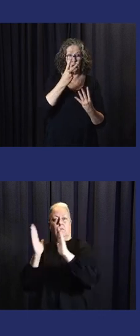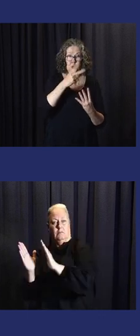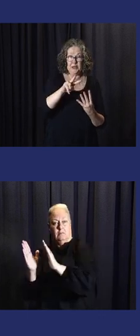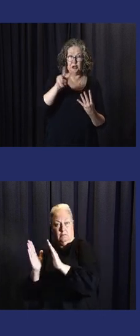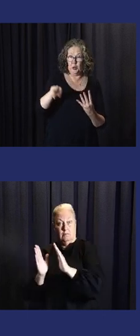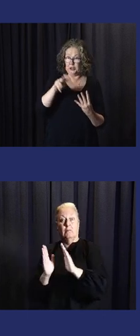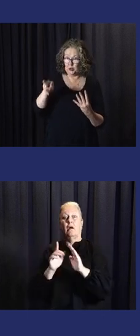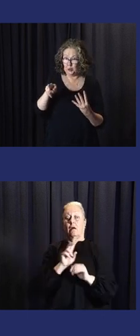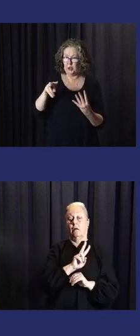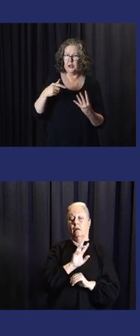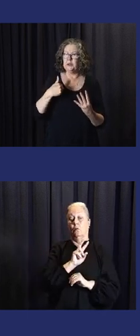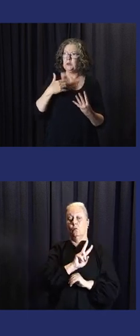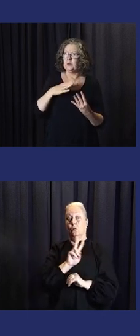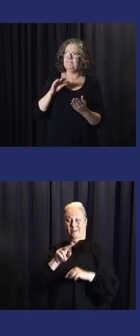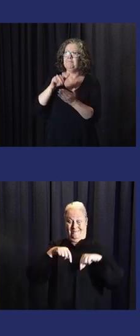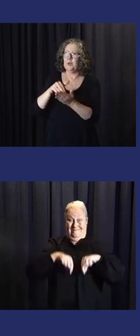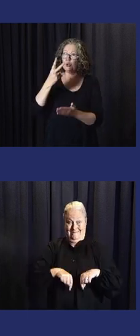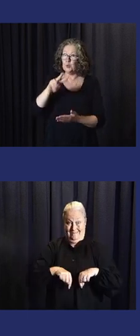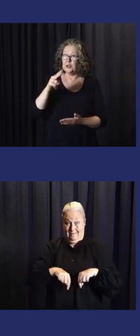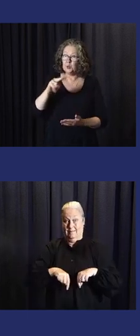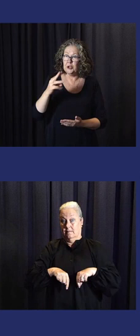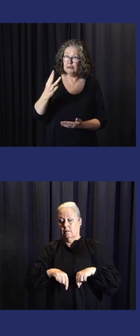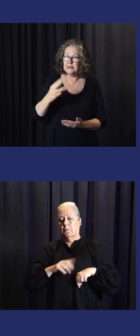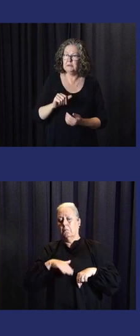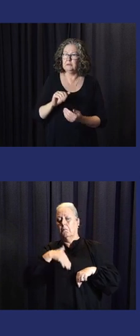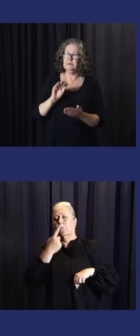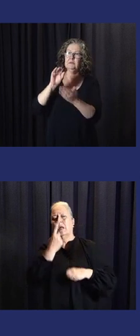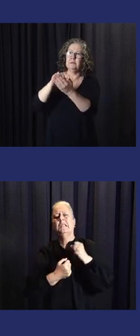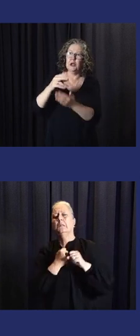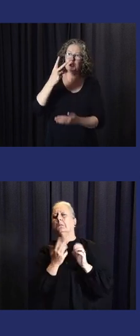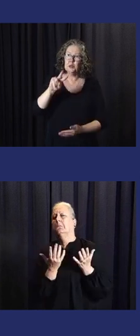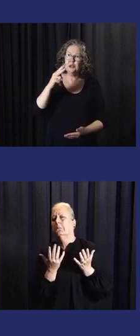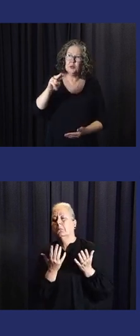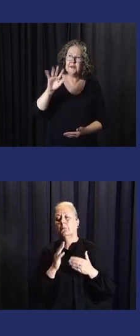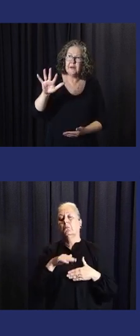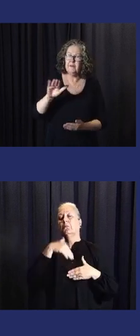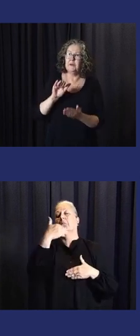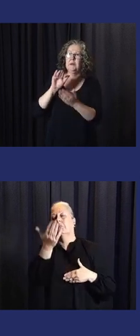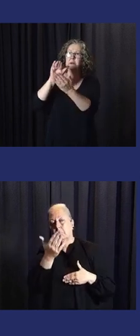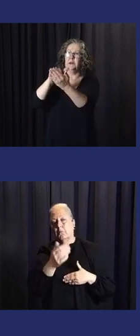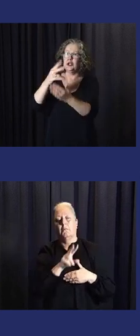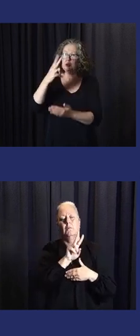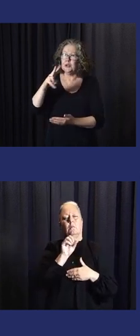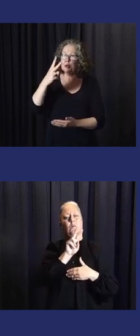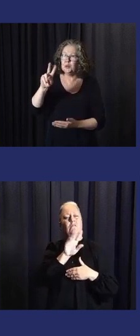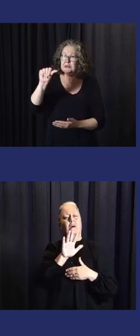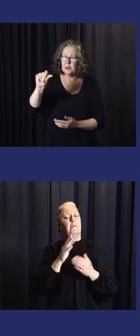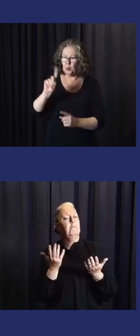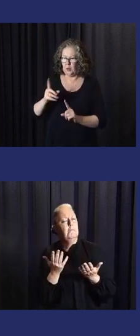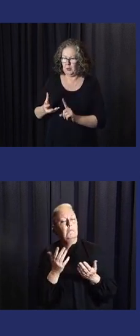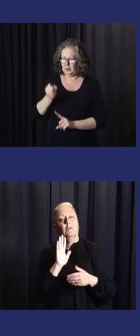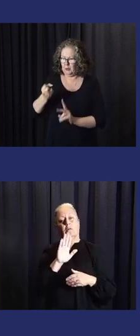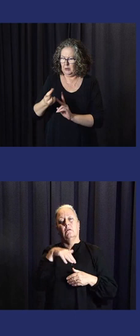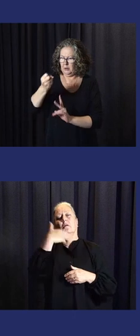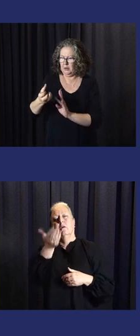So each one of them will map it. Where are we now in 2022? Where do we need to be by 2023? Where are we